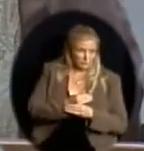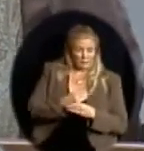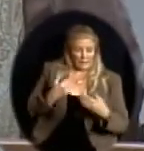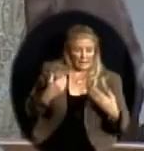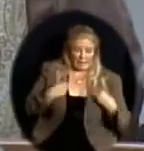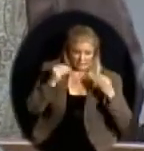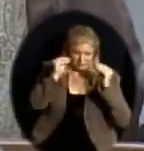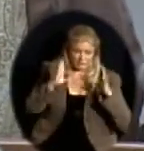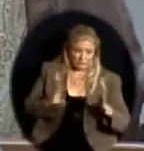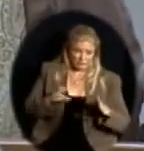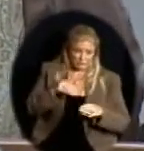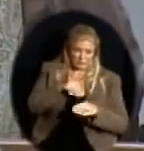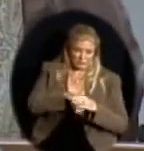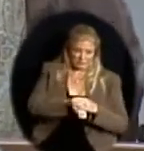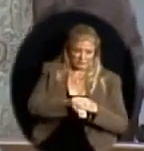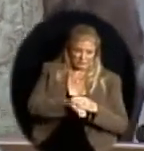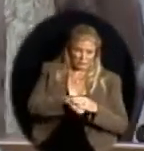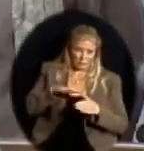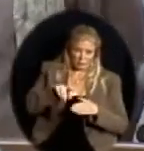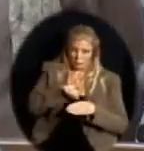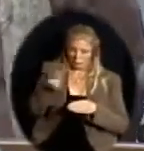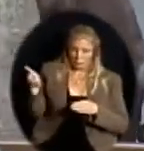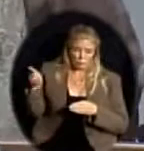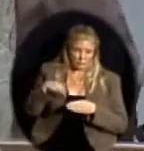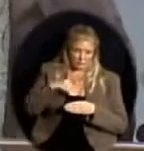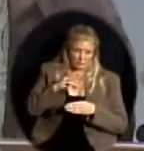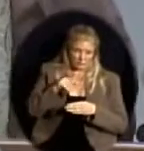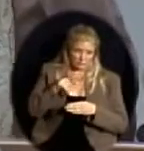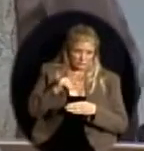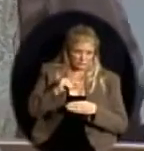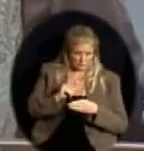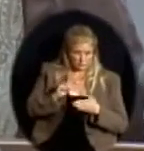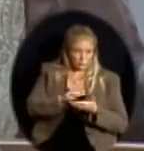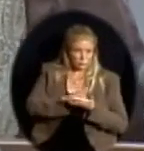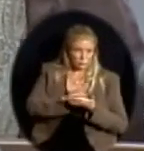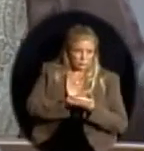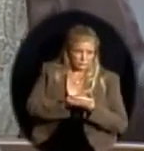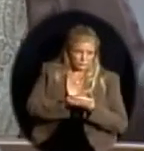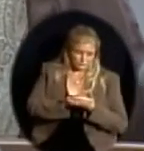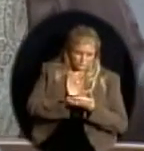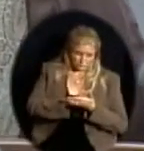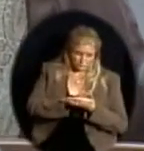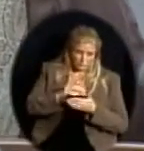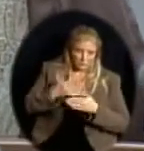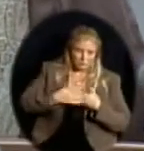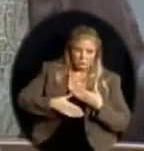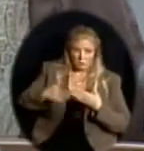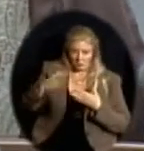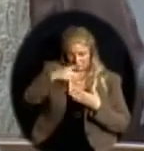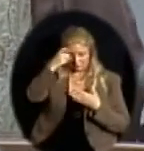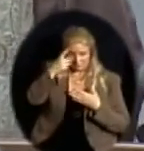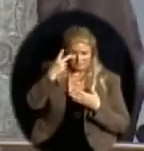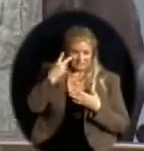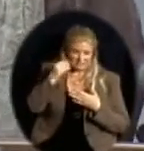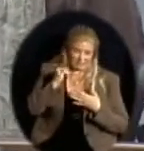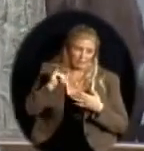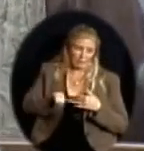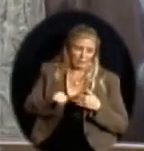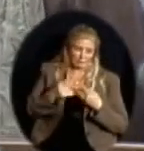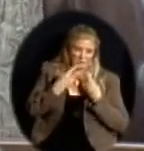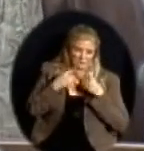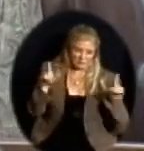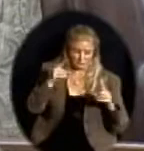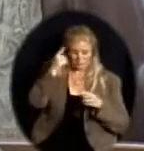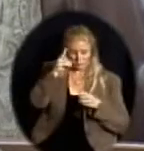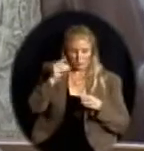working diligently this summer along with district staff to see if that is something that would be successful for our students. You might remember